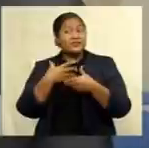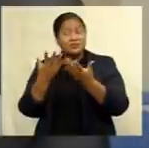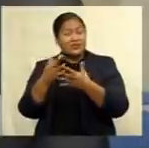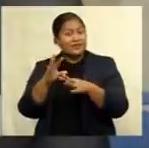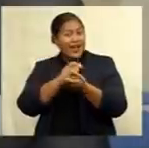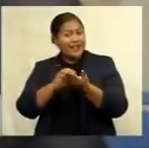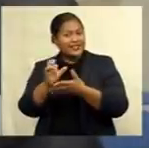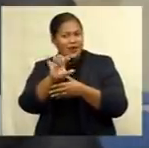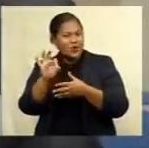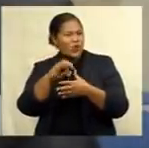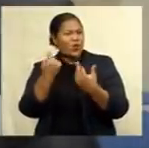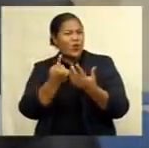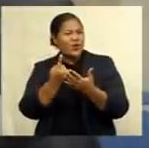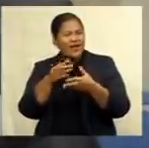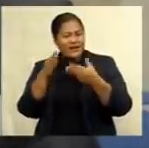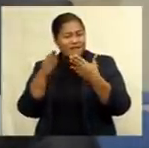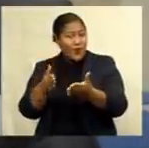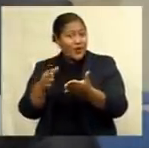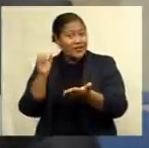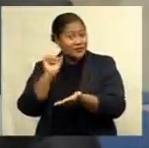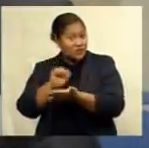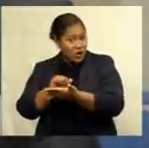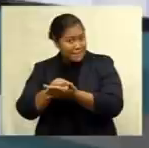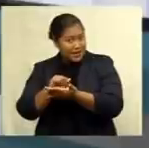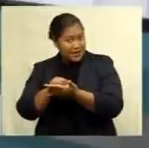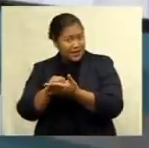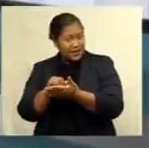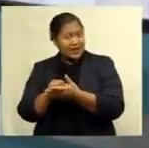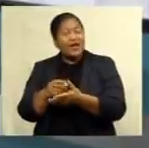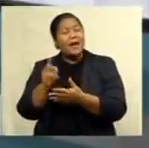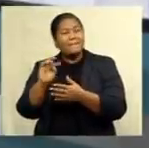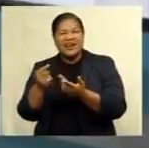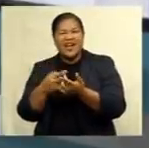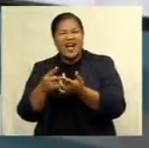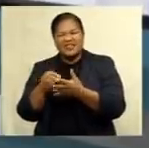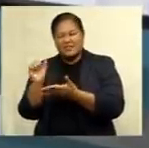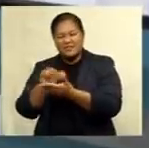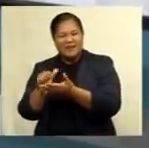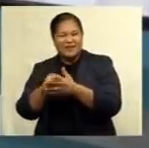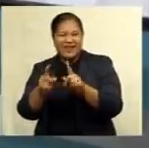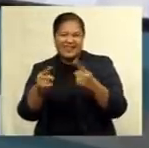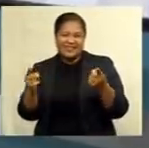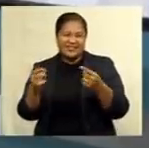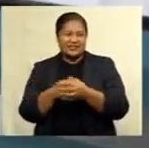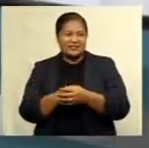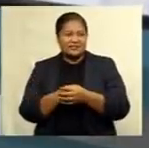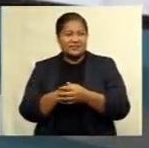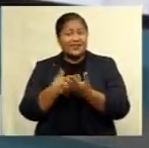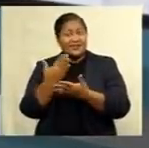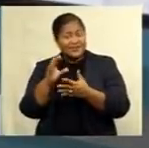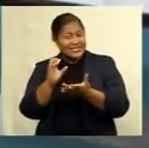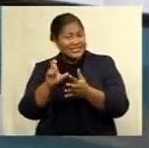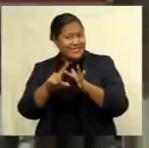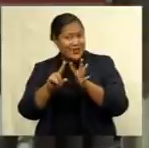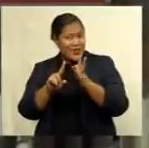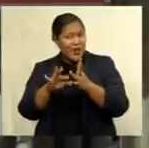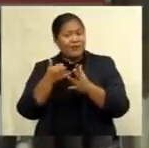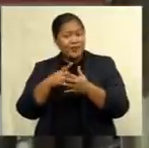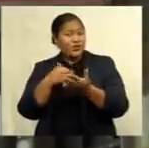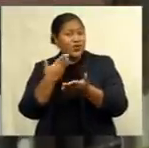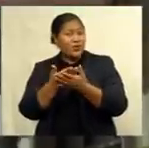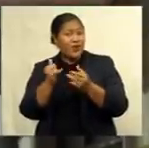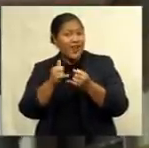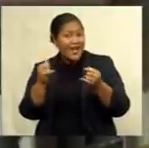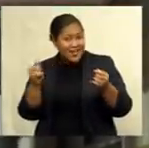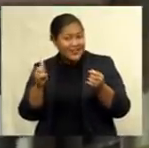shopping platform for groceries but also stationery and other items. According to Dr. Bansod, with the enhancement of the e-commerce